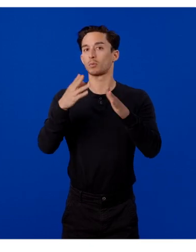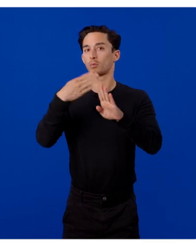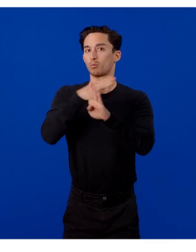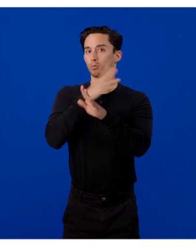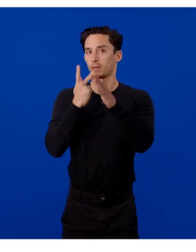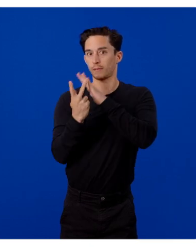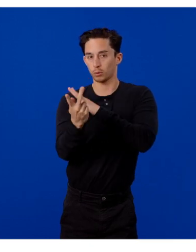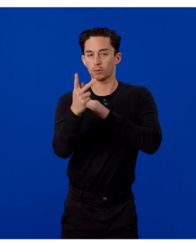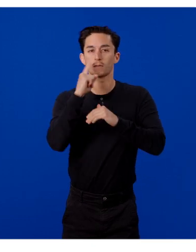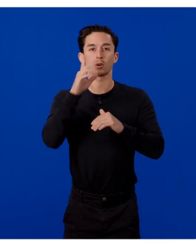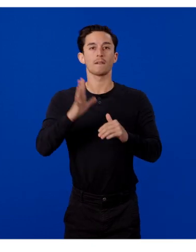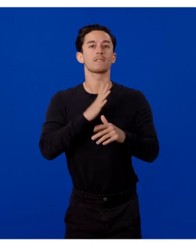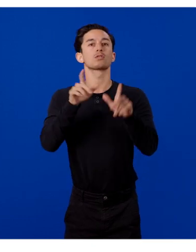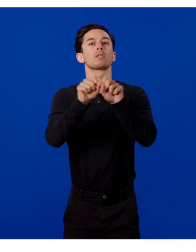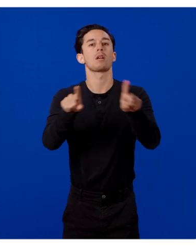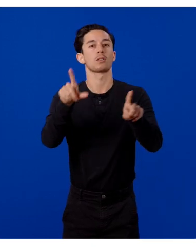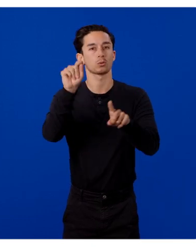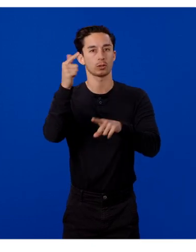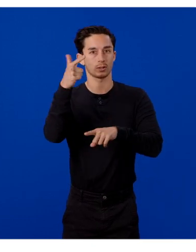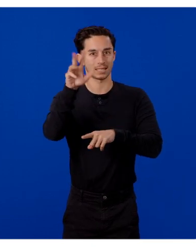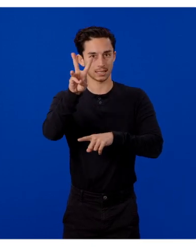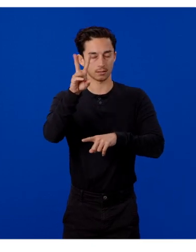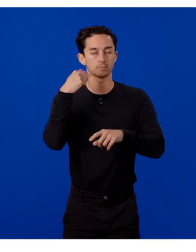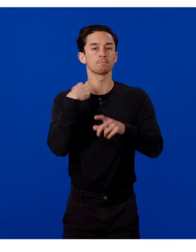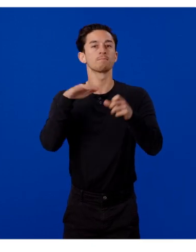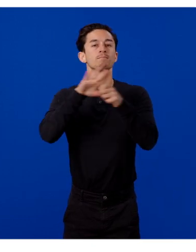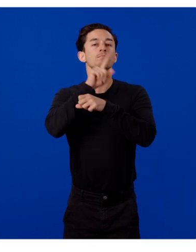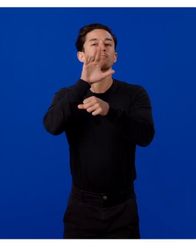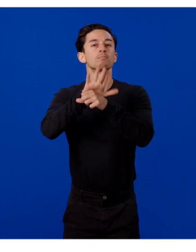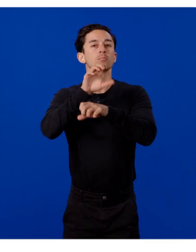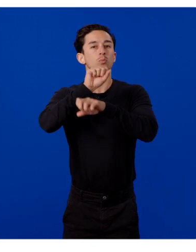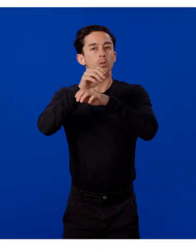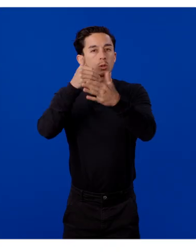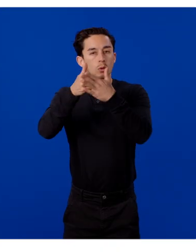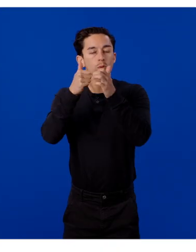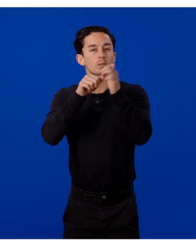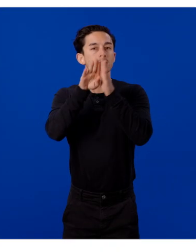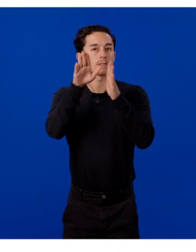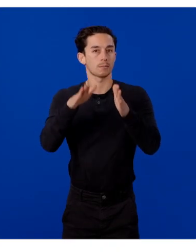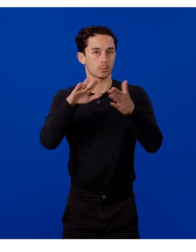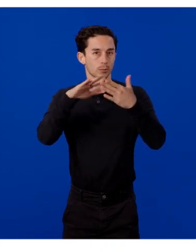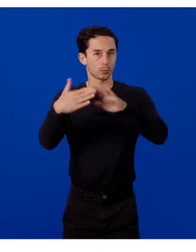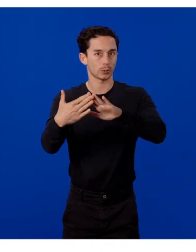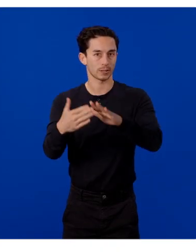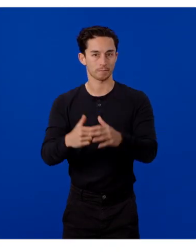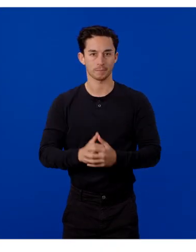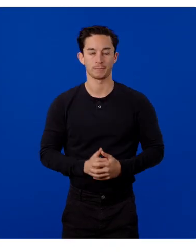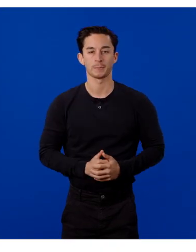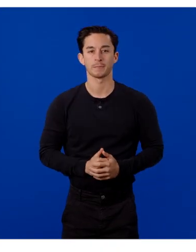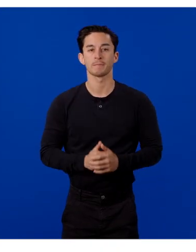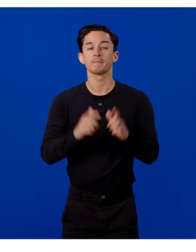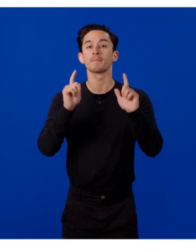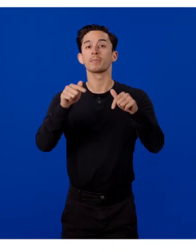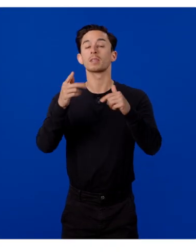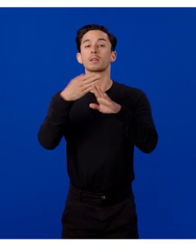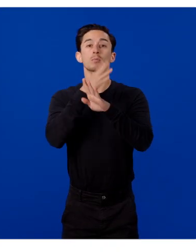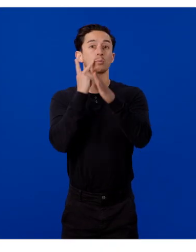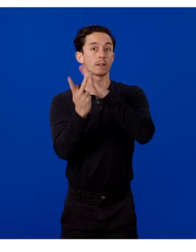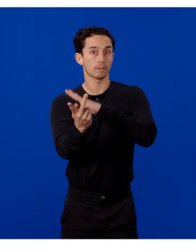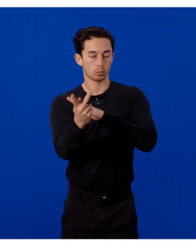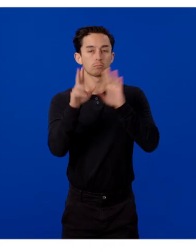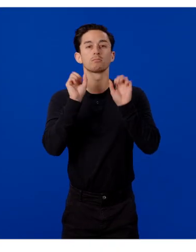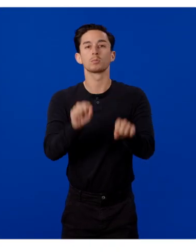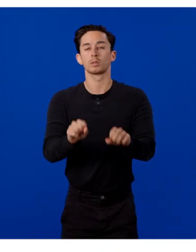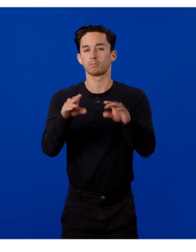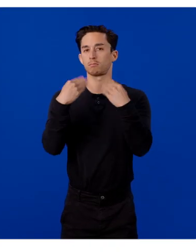launch plan in 2026, and we are fully committed to working closely with our developer community. In this preview, you will be able